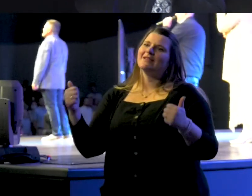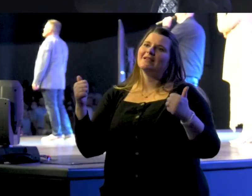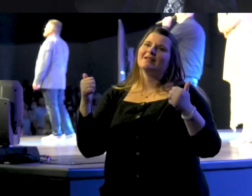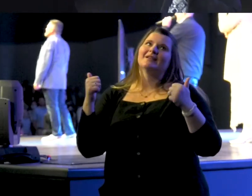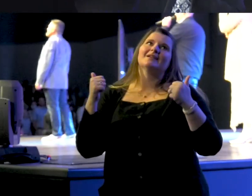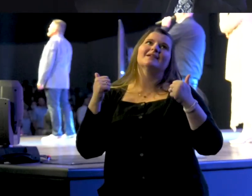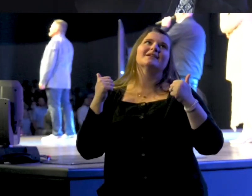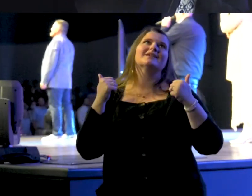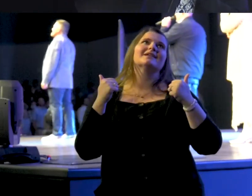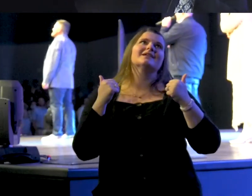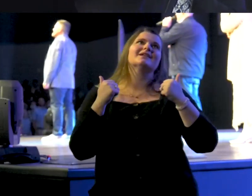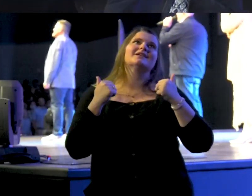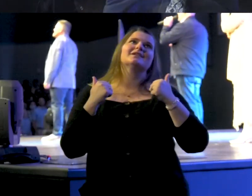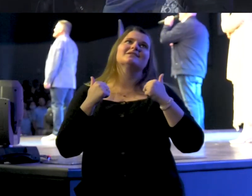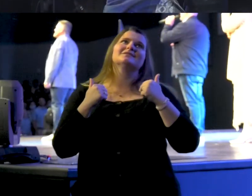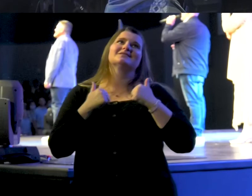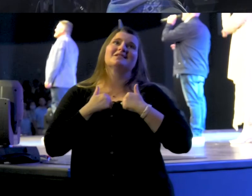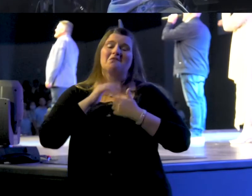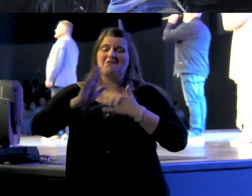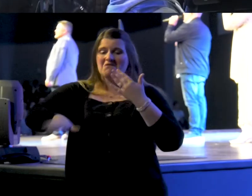lives,